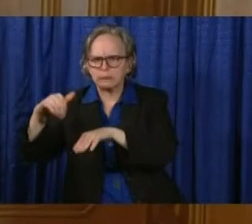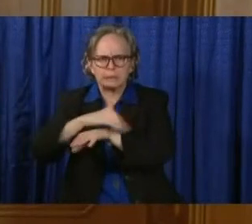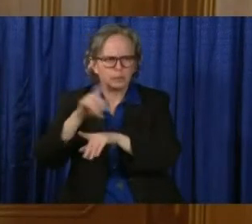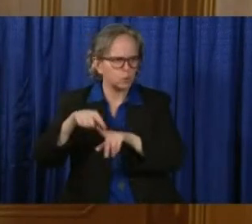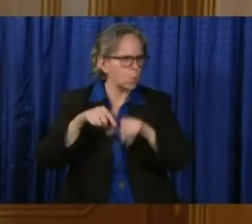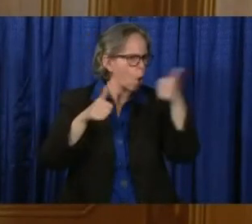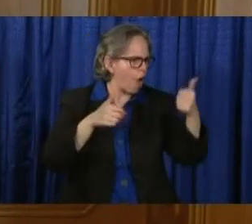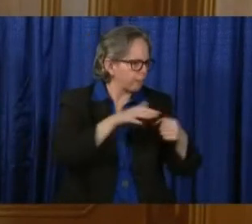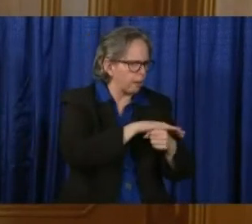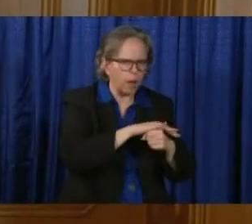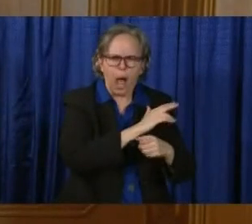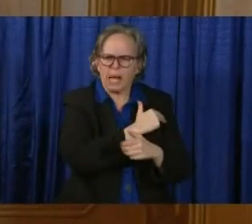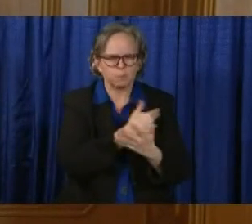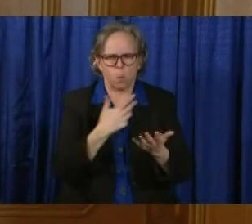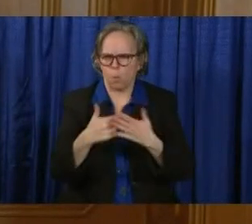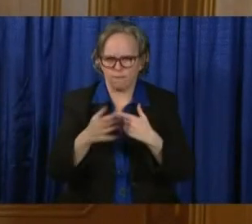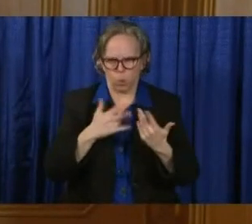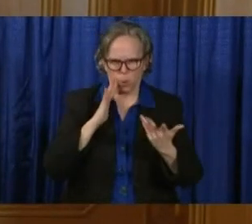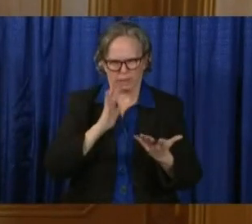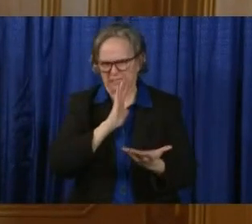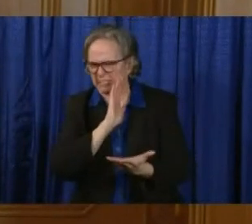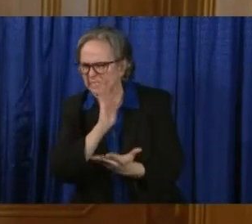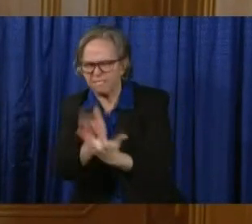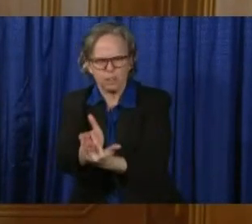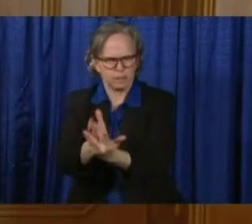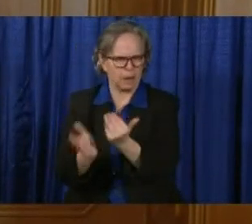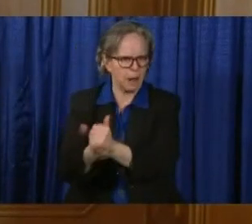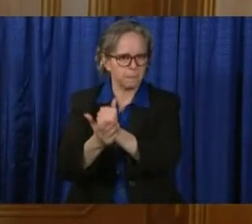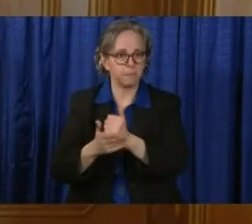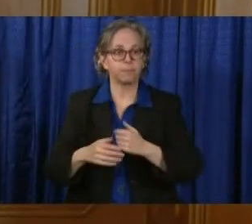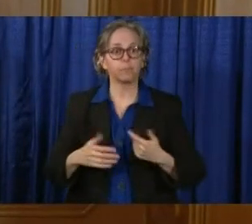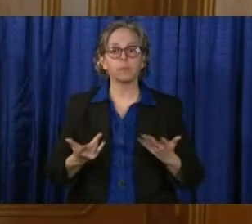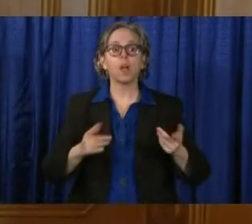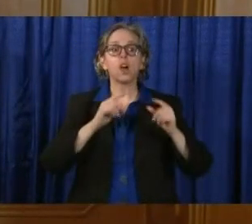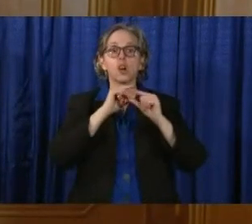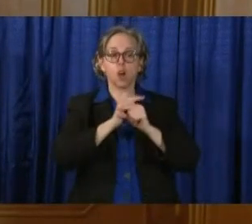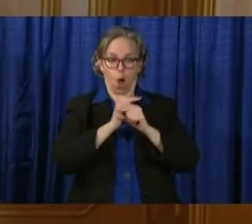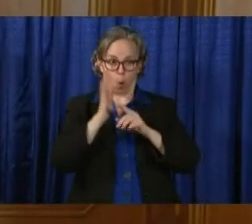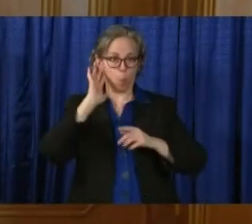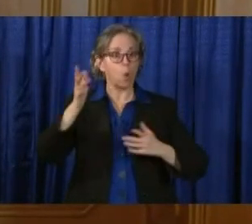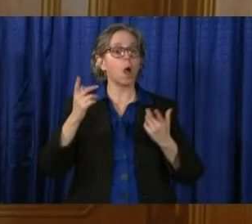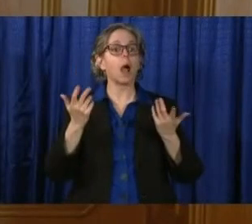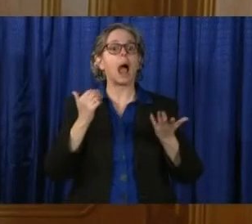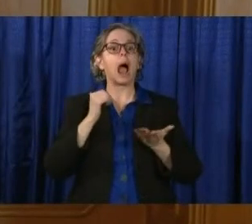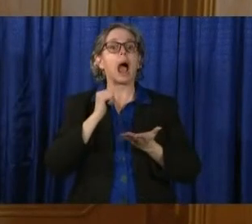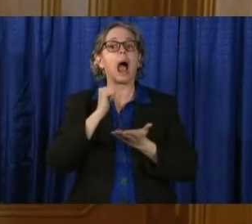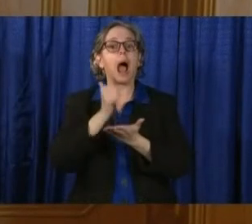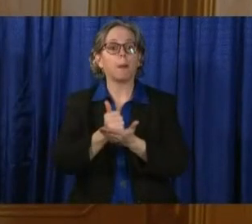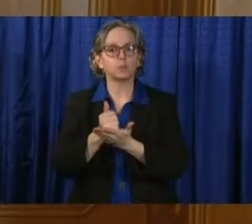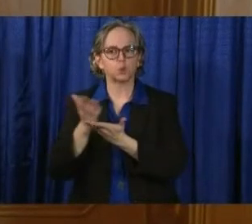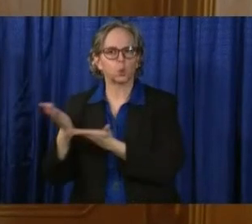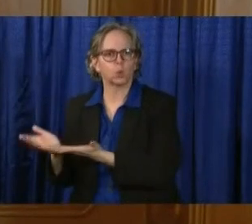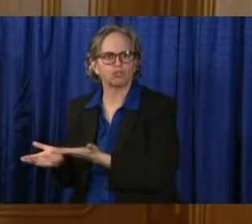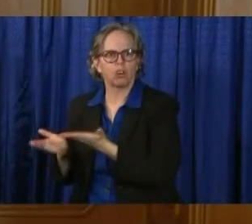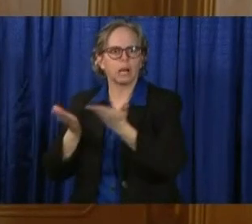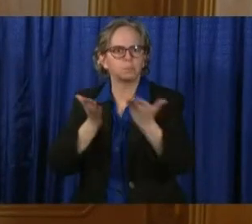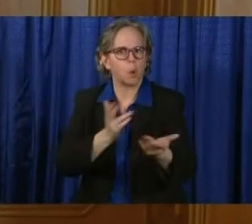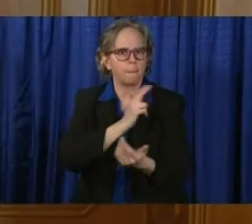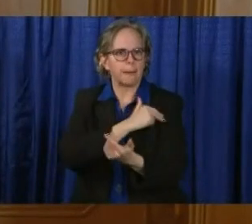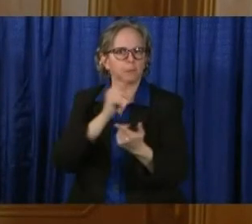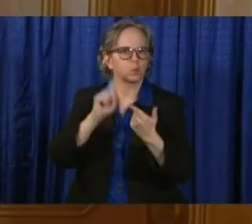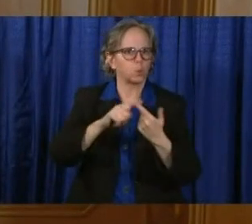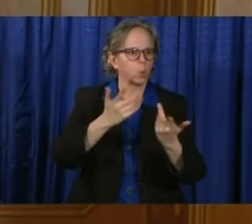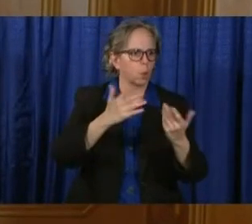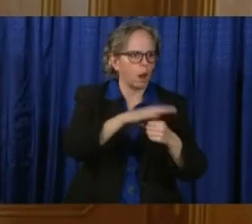stands ready to help with transporting the seriously ill patients to the hospital in the event of a surge. In addition to the